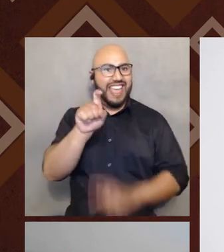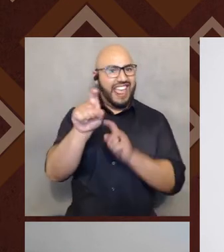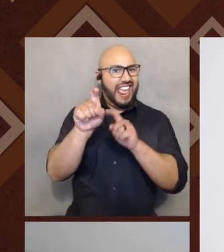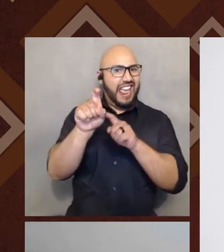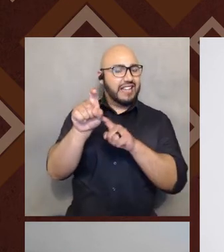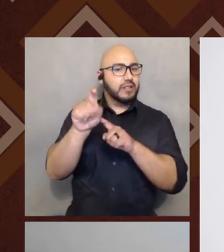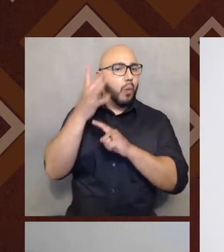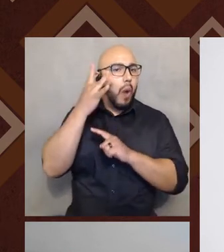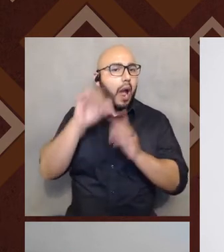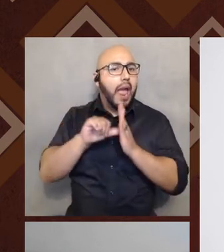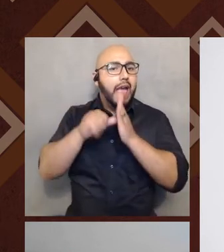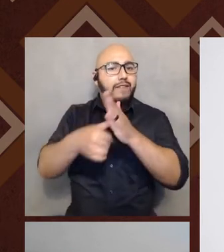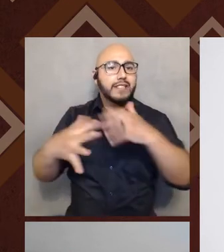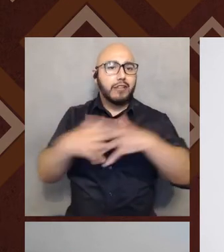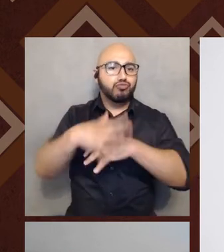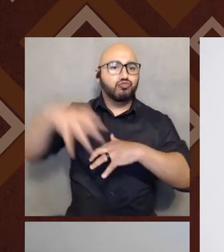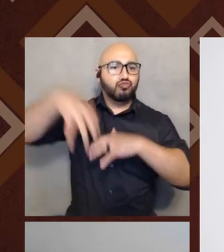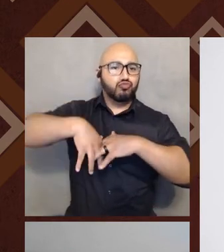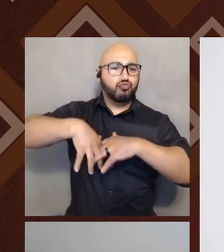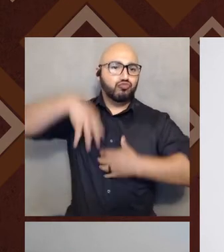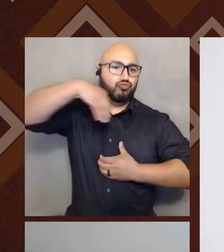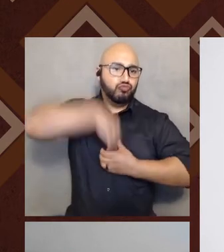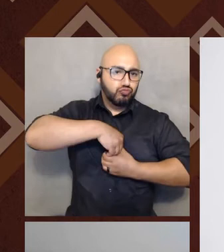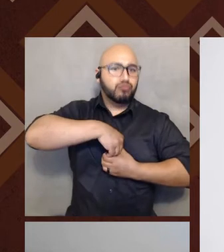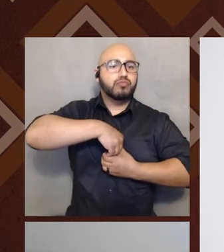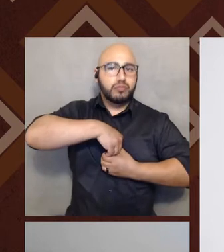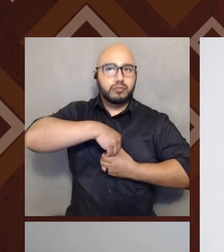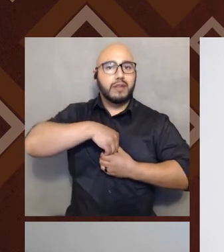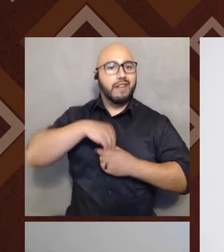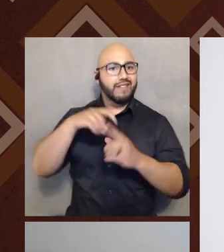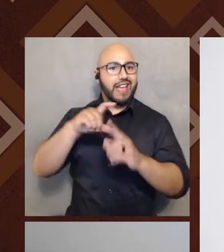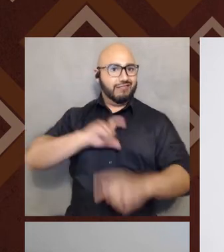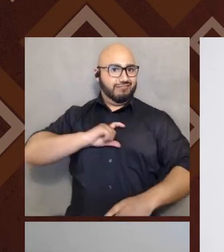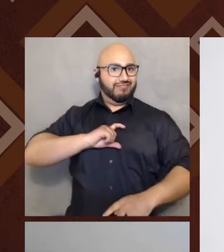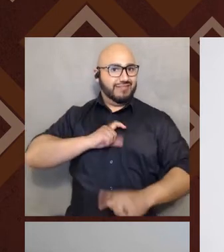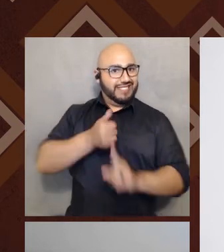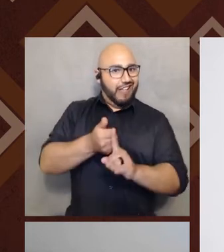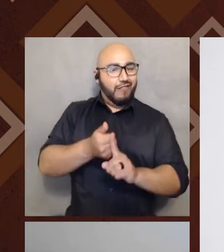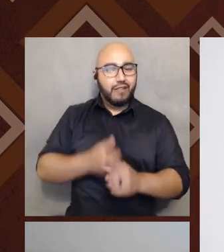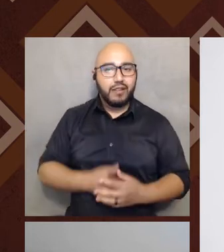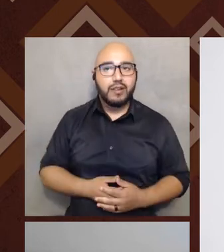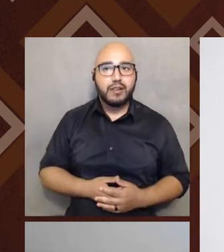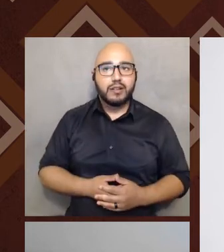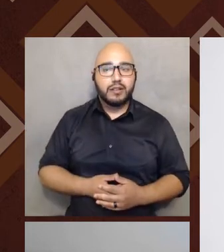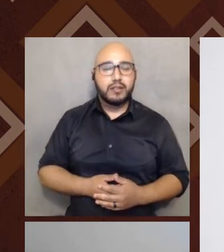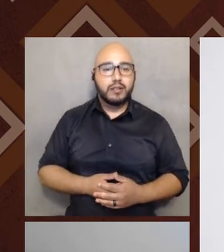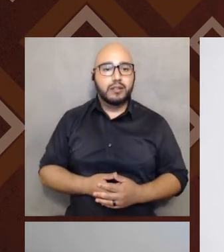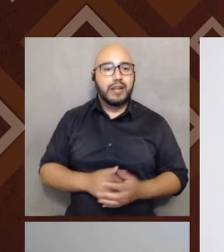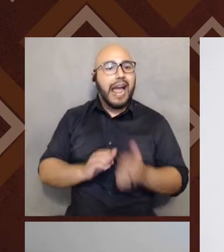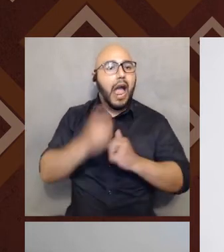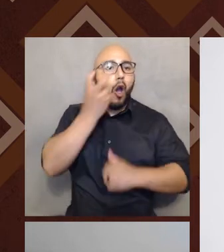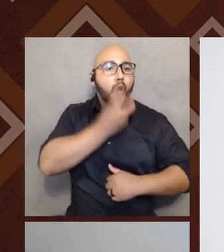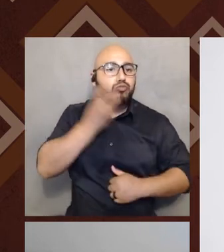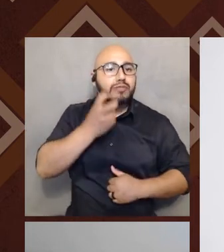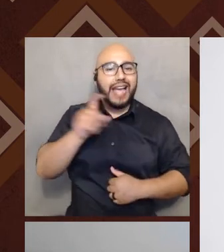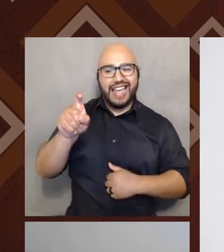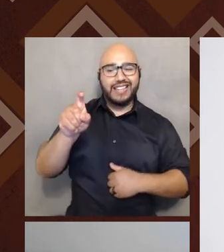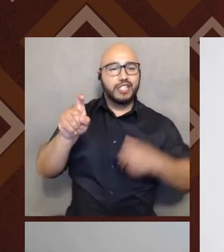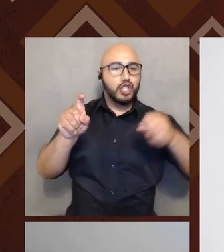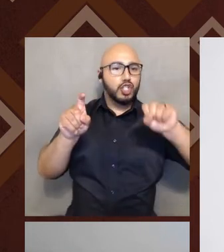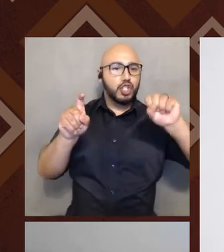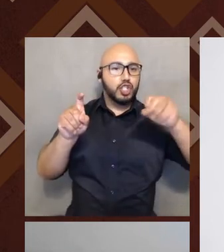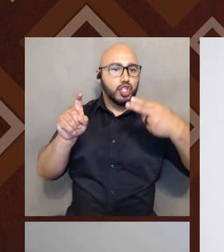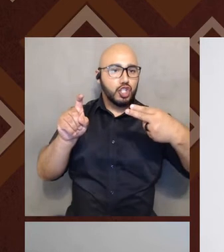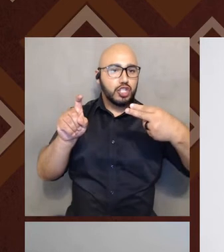uh, uh, the indigenous roots of the term itself as a kind of the pronunciation thing I just shared with you all